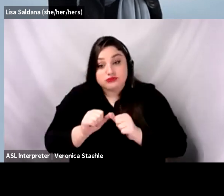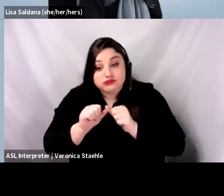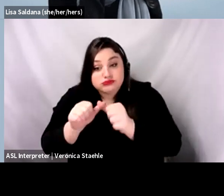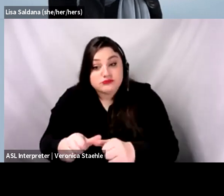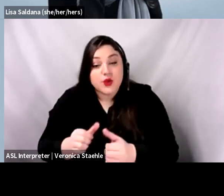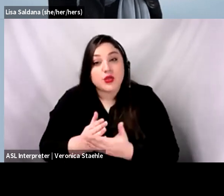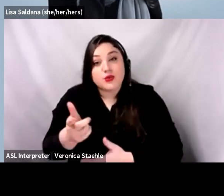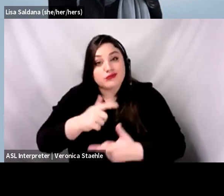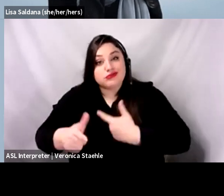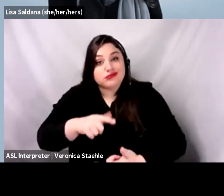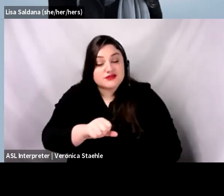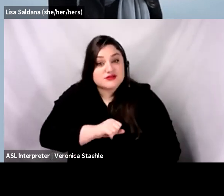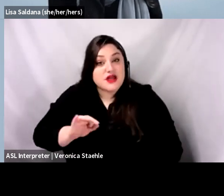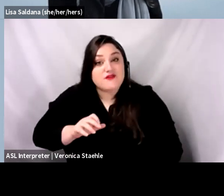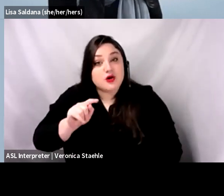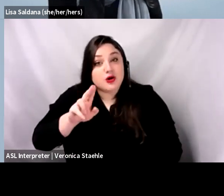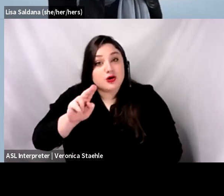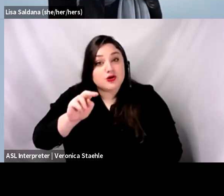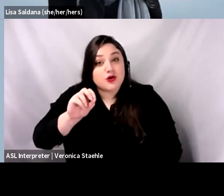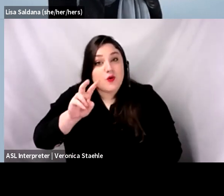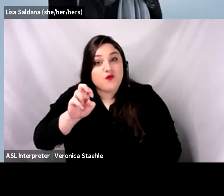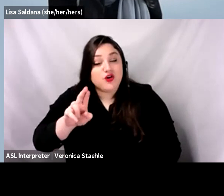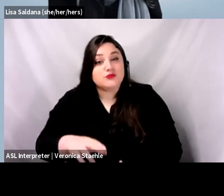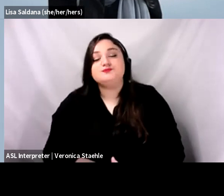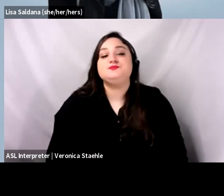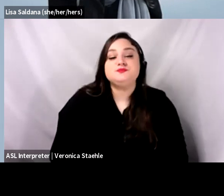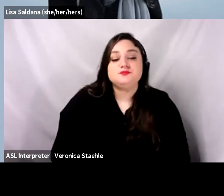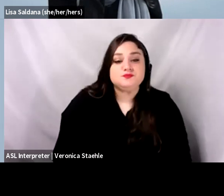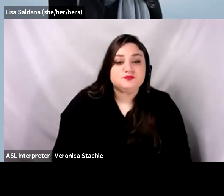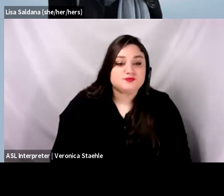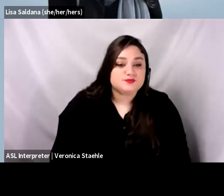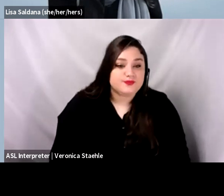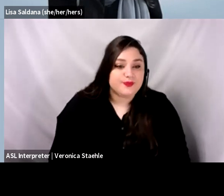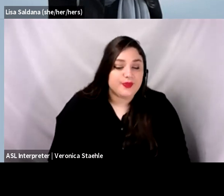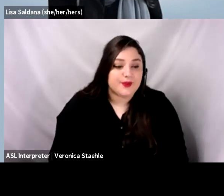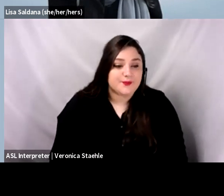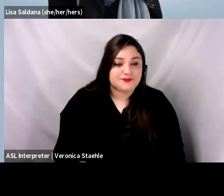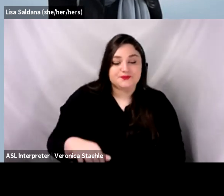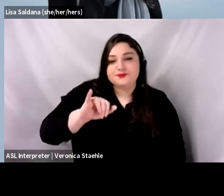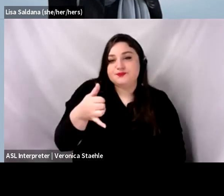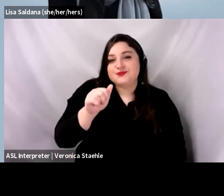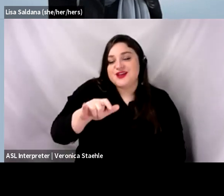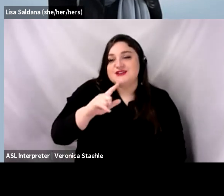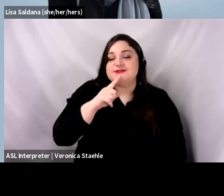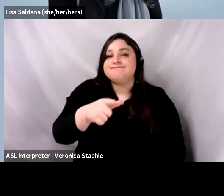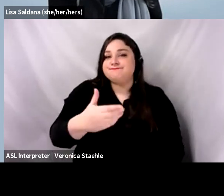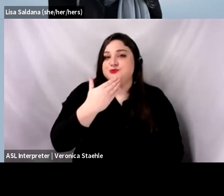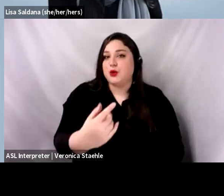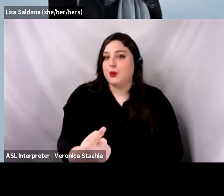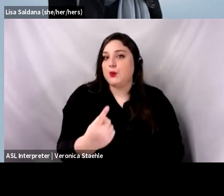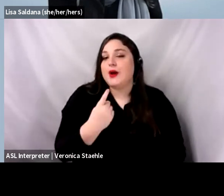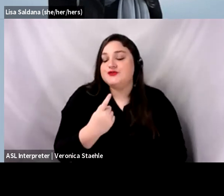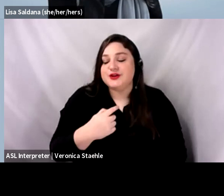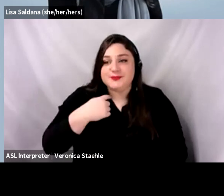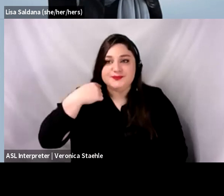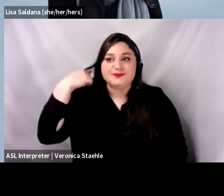Um, that's a good question, Greg. I think one of the challenges with the turnover is to, as you're going about